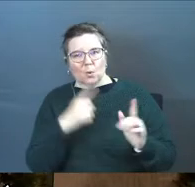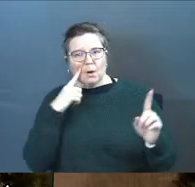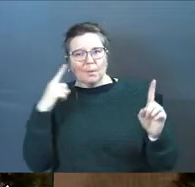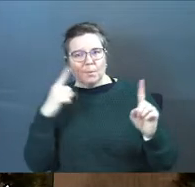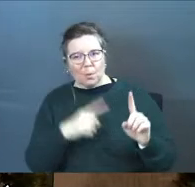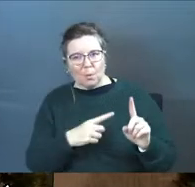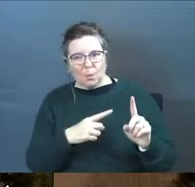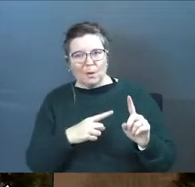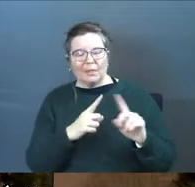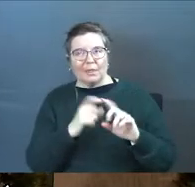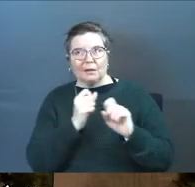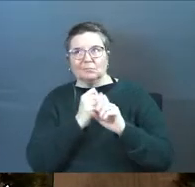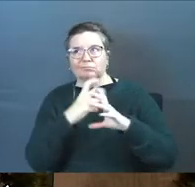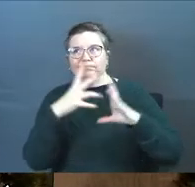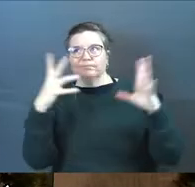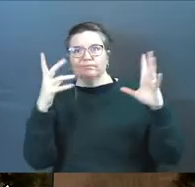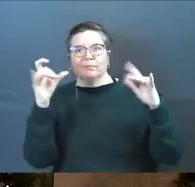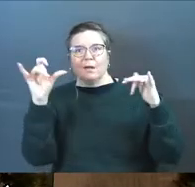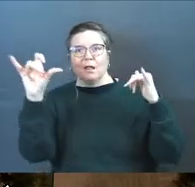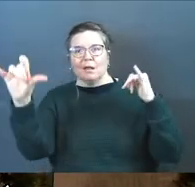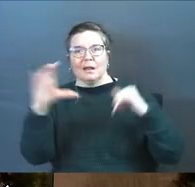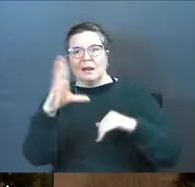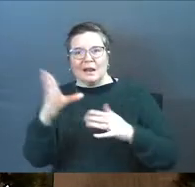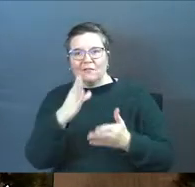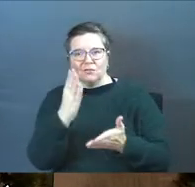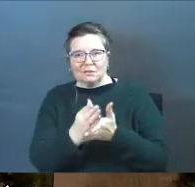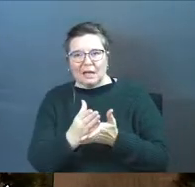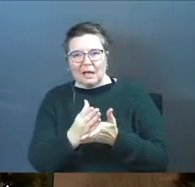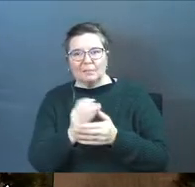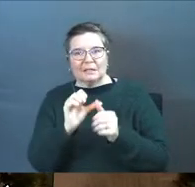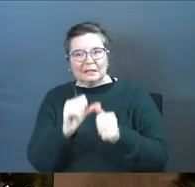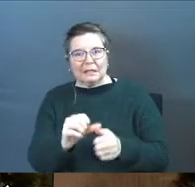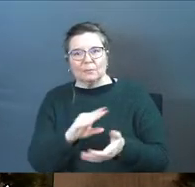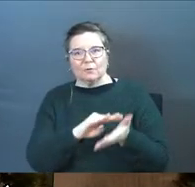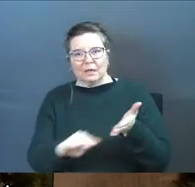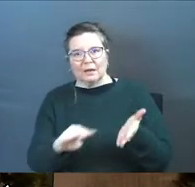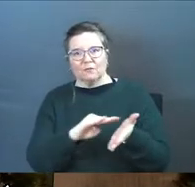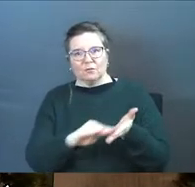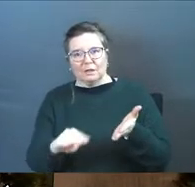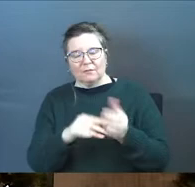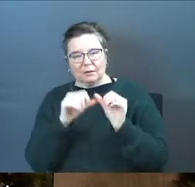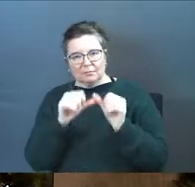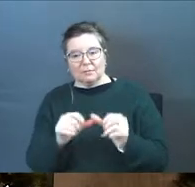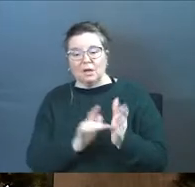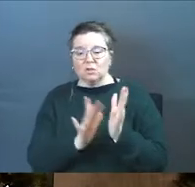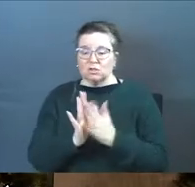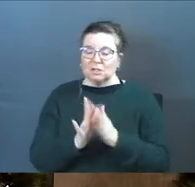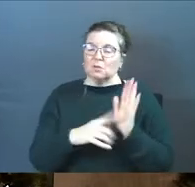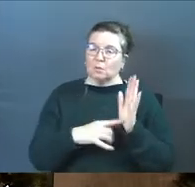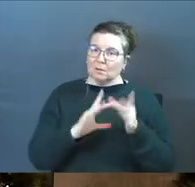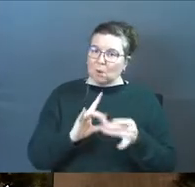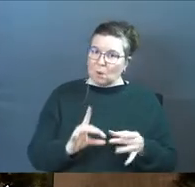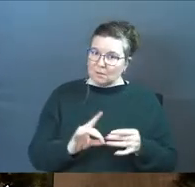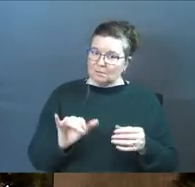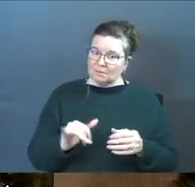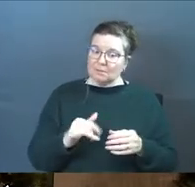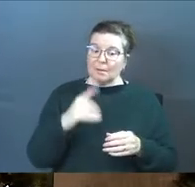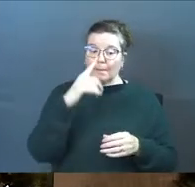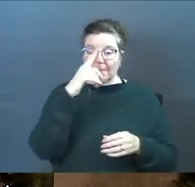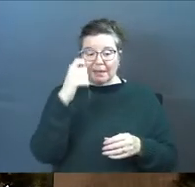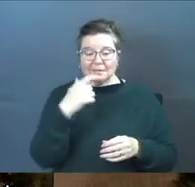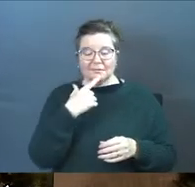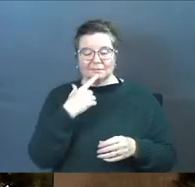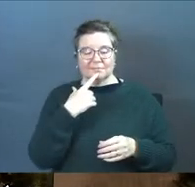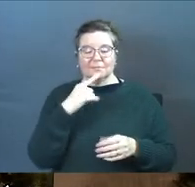that points to infinity. Never, ever stop forgiving people. And then Jesus is going to go and illustrate this. Therefore,